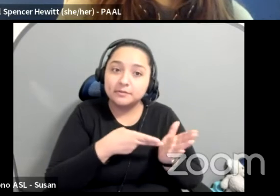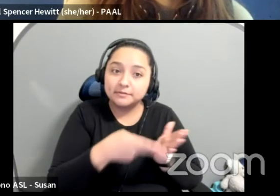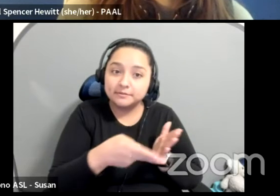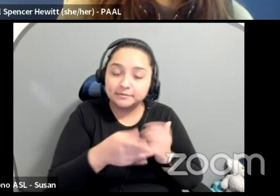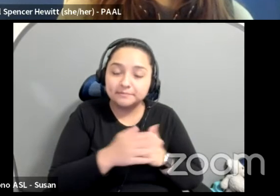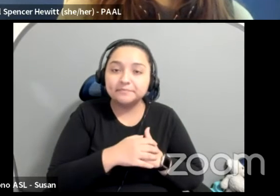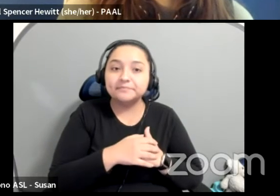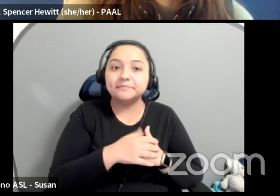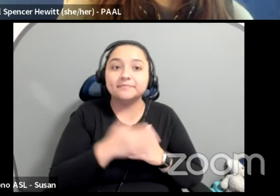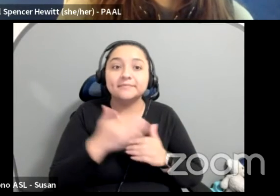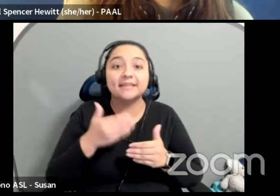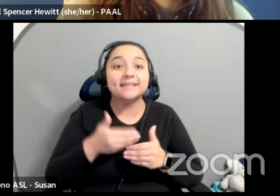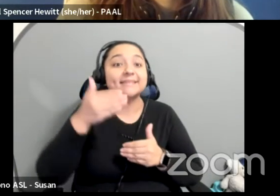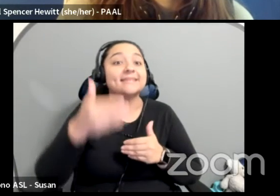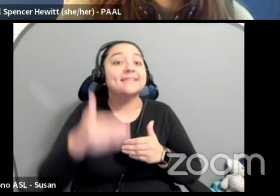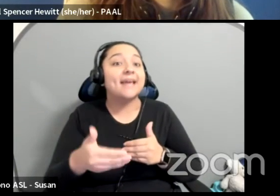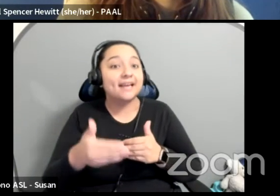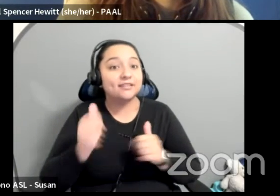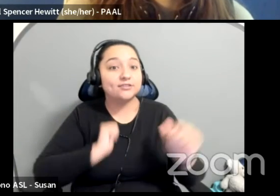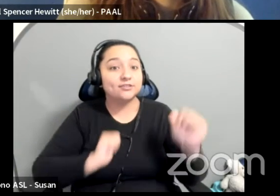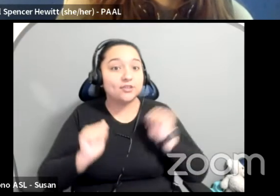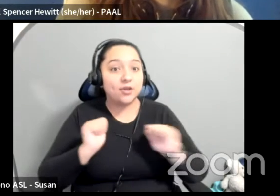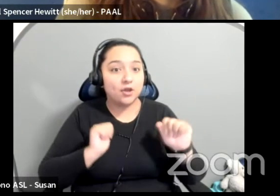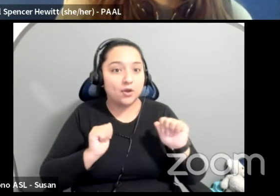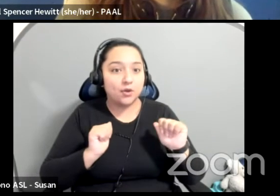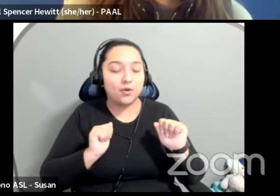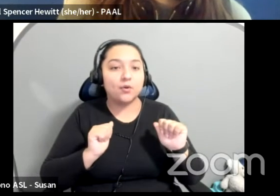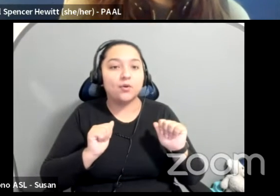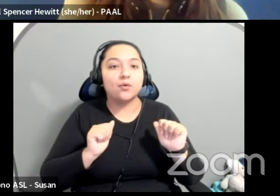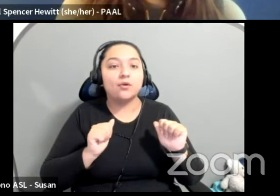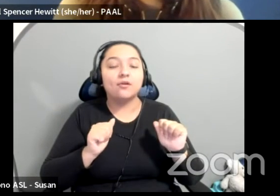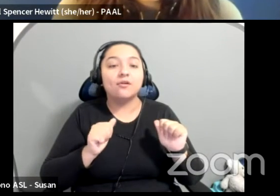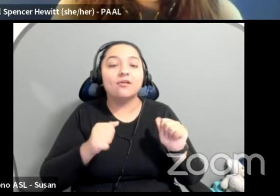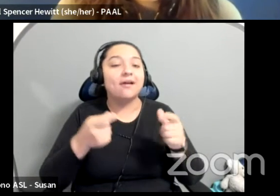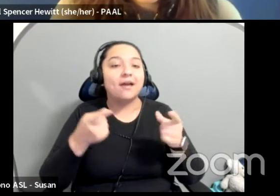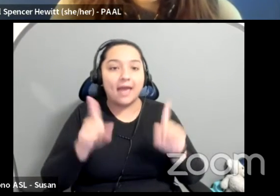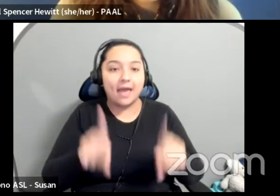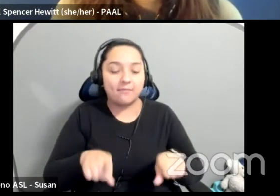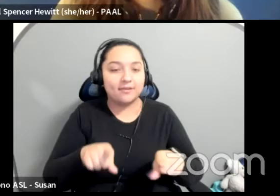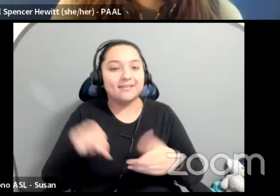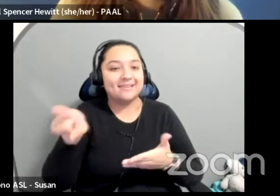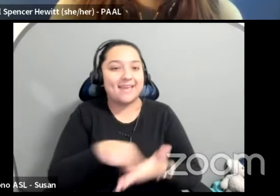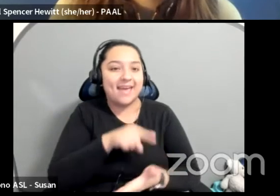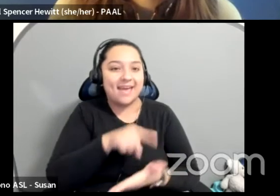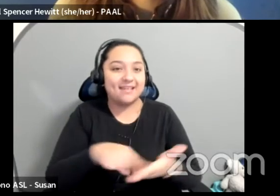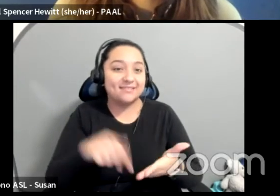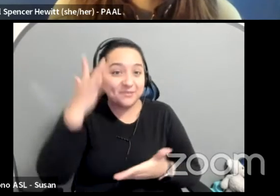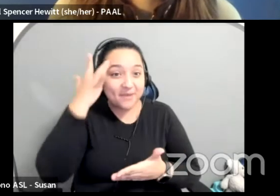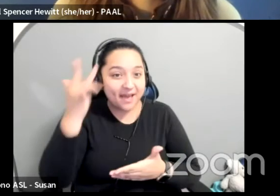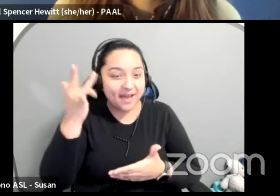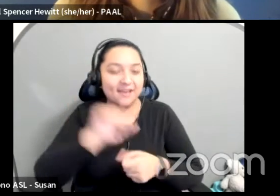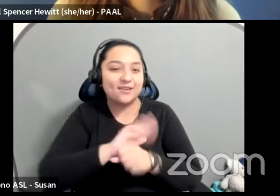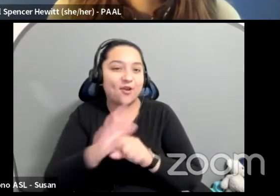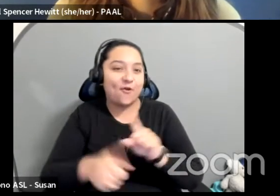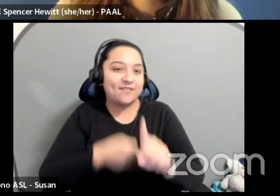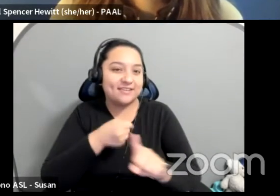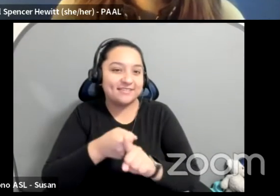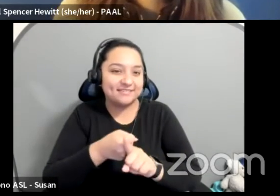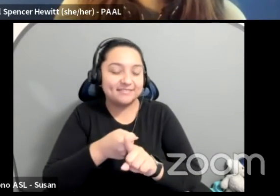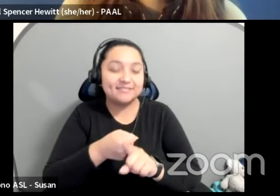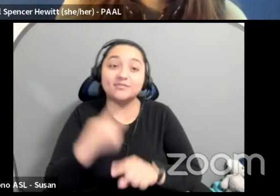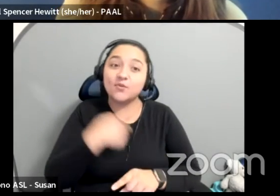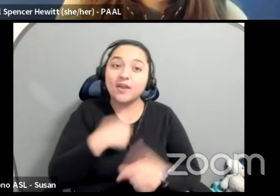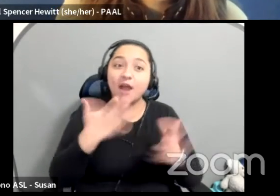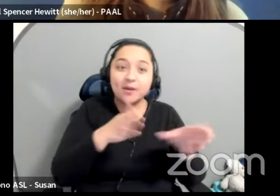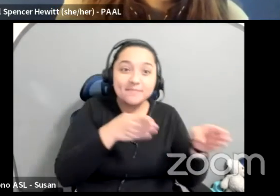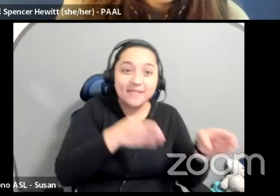show was our show that was COVID canceled essentially. So we had all these beautiful plans that were ready in place that were like, okay, what happens